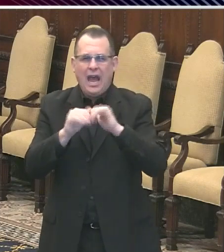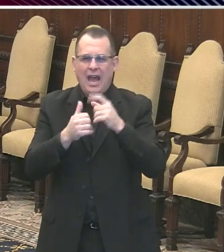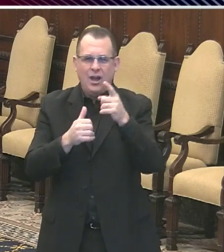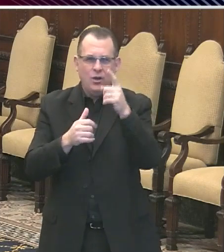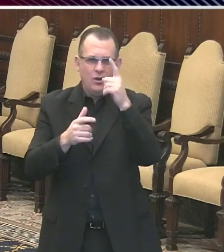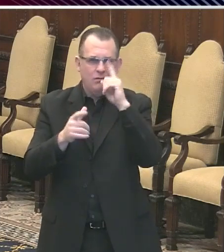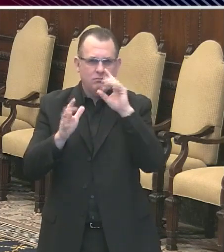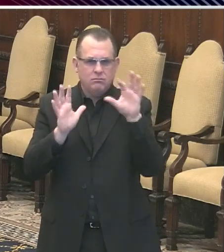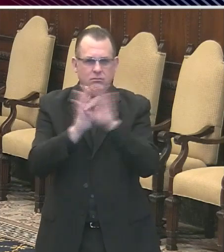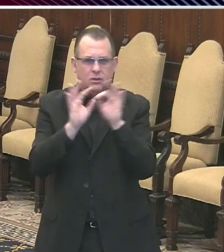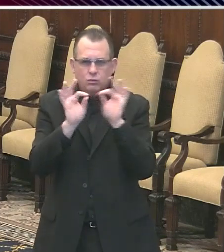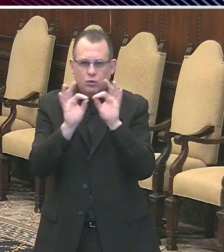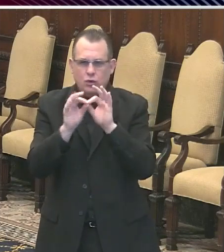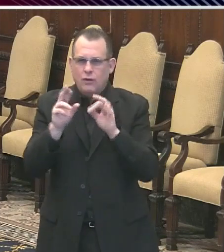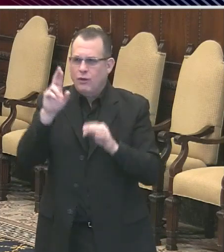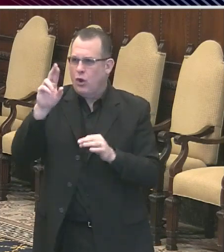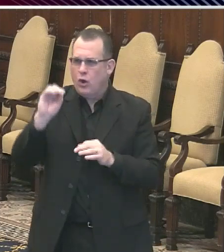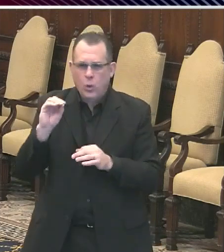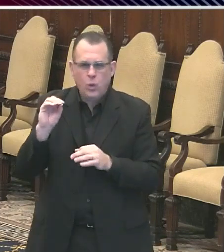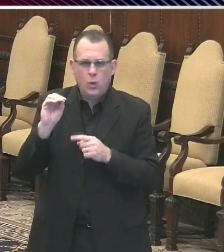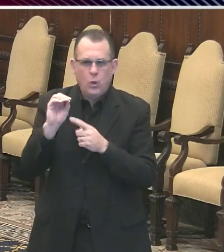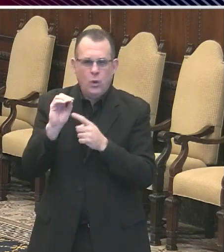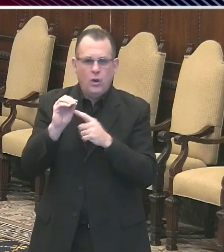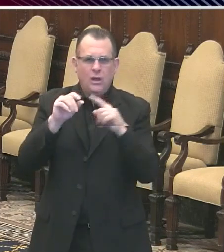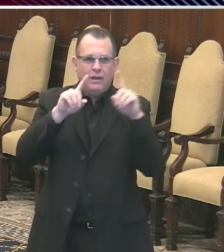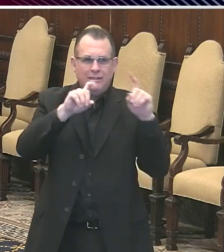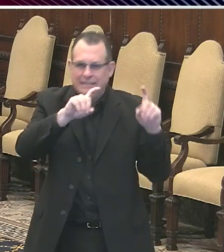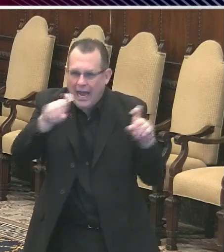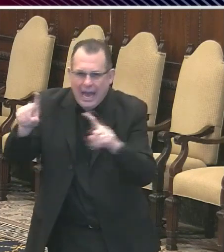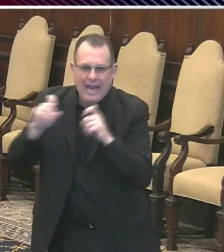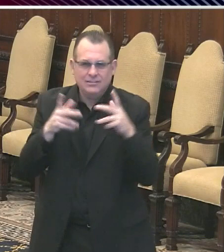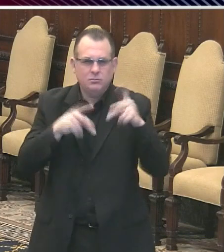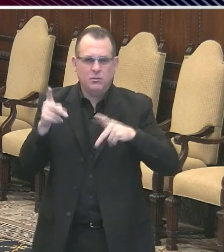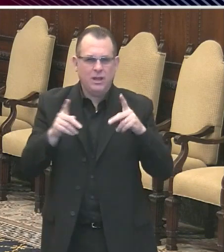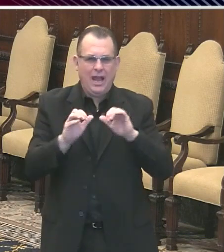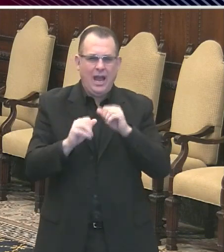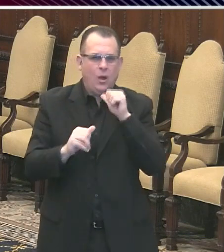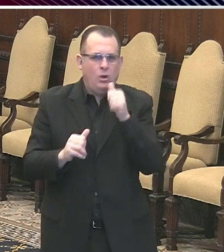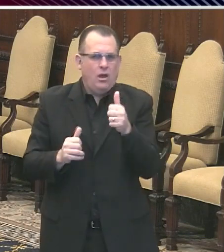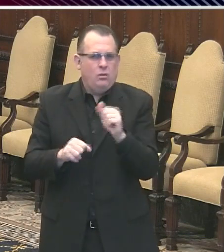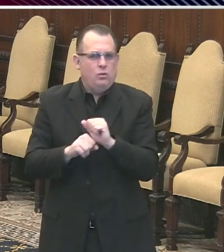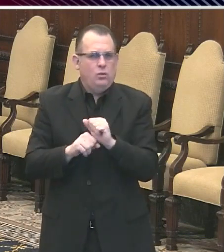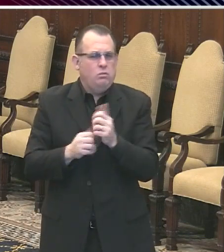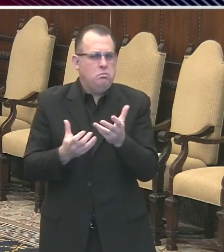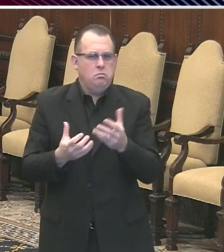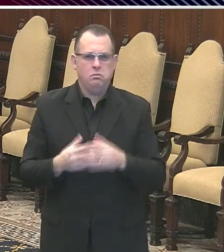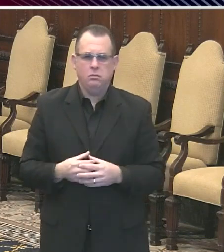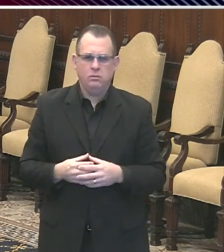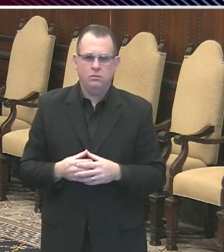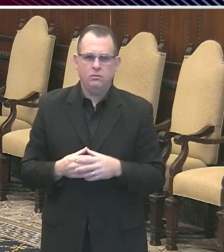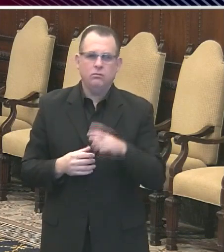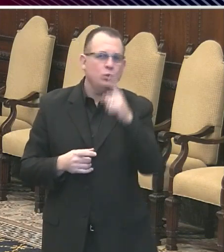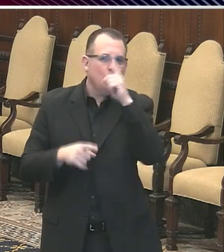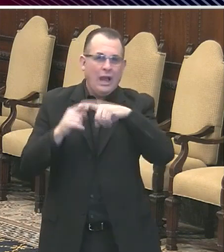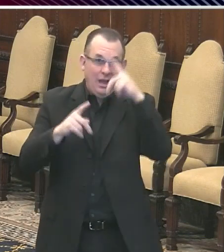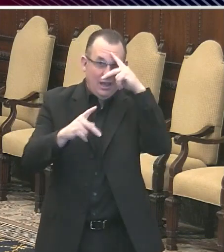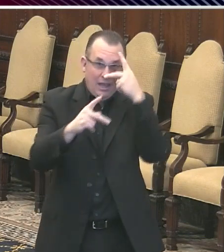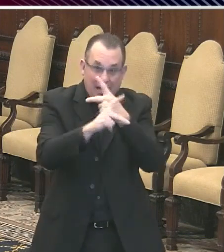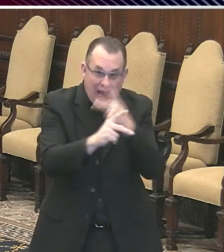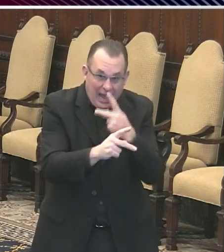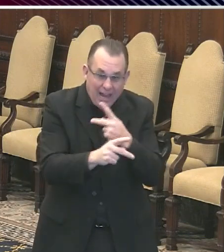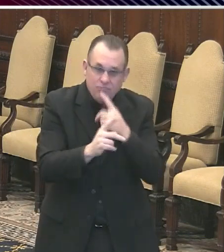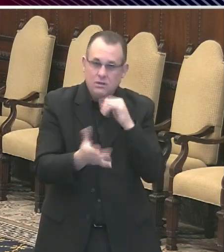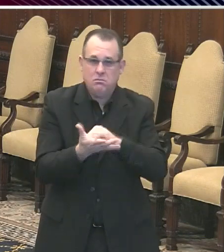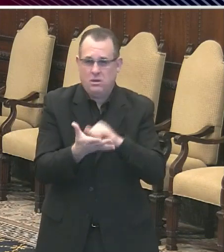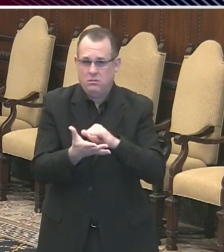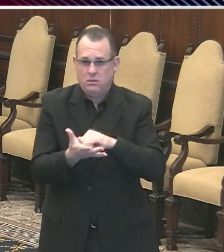testing a large section of the populace? You can't really calculate it directly. But you can only sort of infer it based upon what's happening to